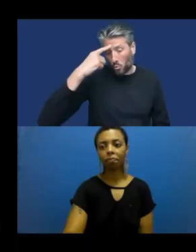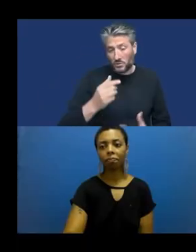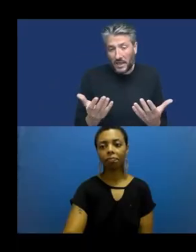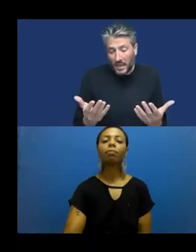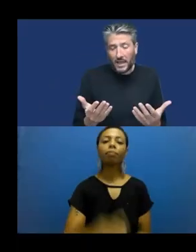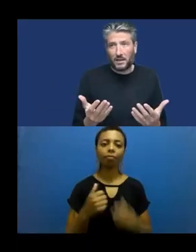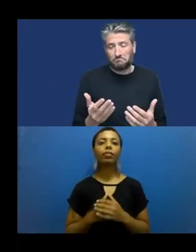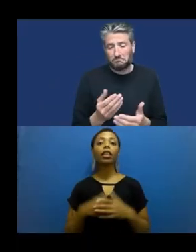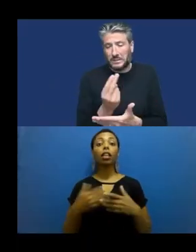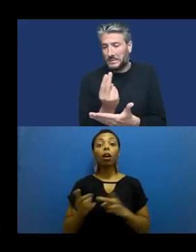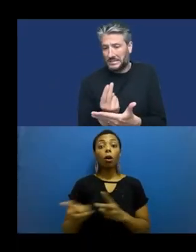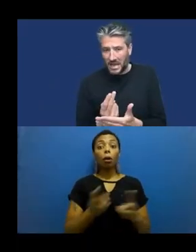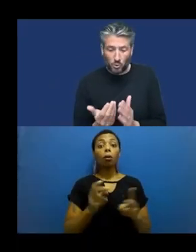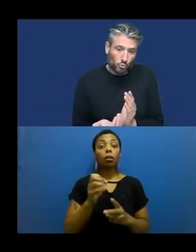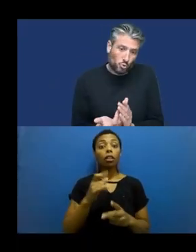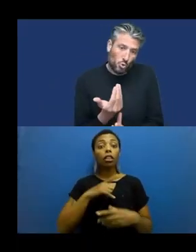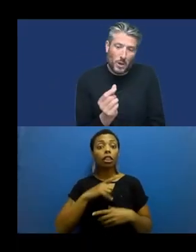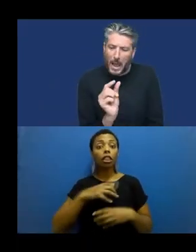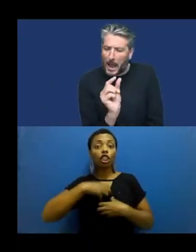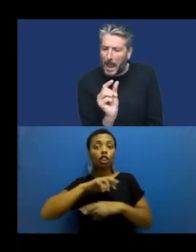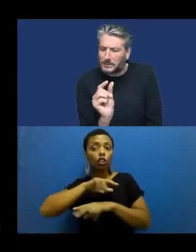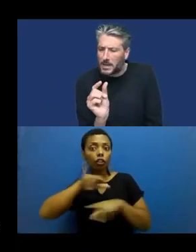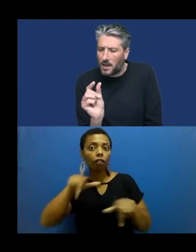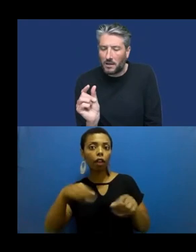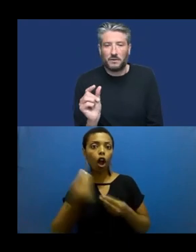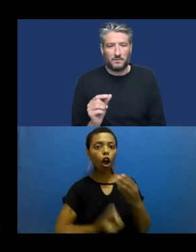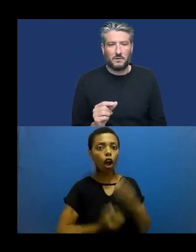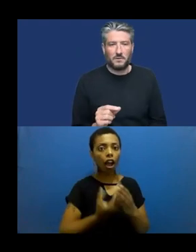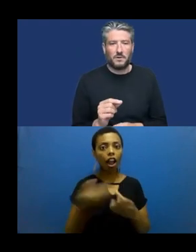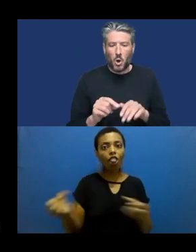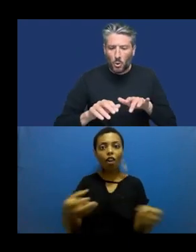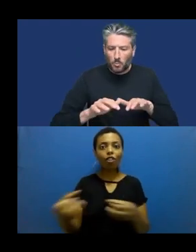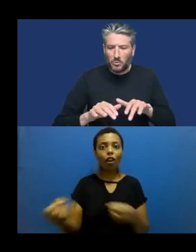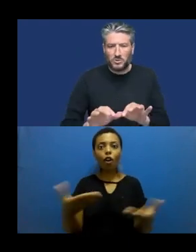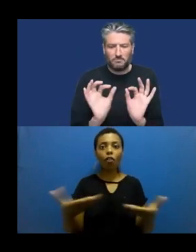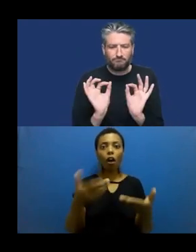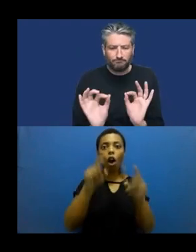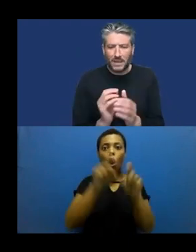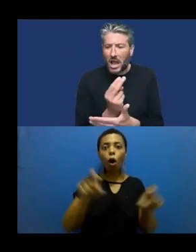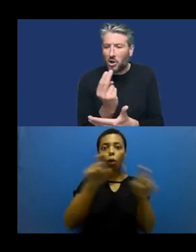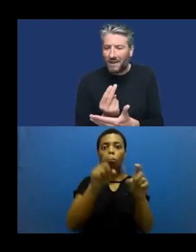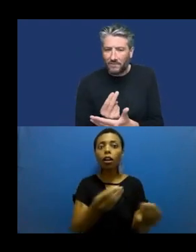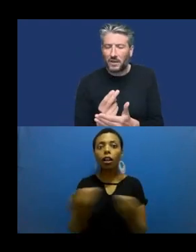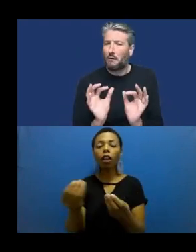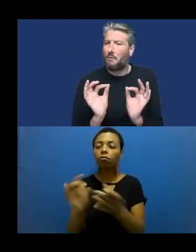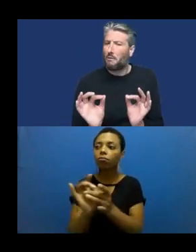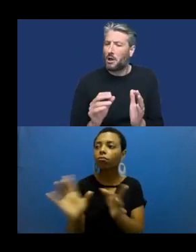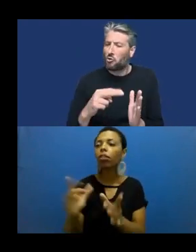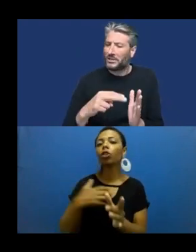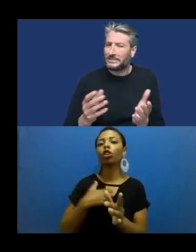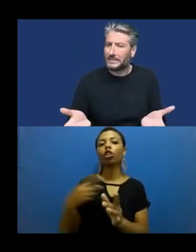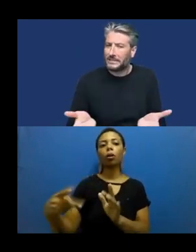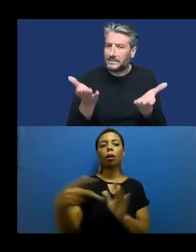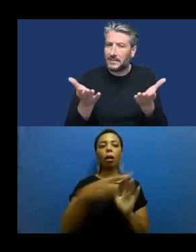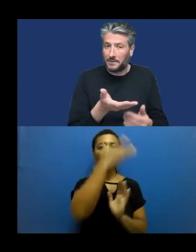redesigning our letter forms leveraging modern computer graphics could help improve legibility. To try this out, we